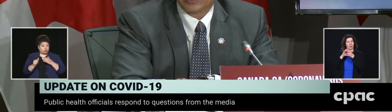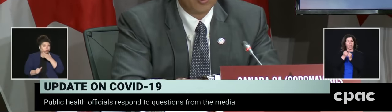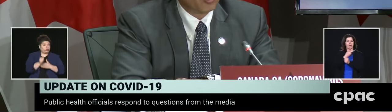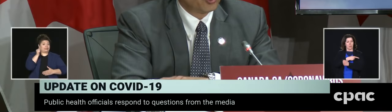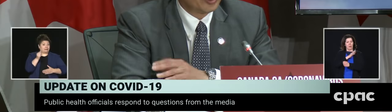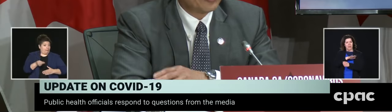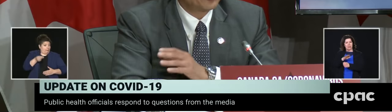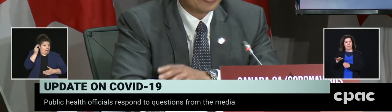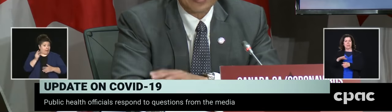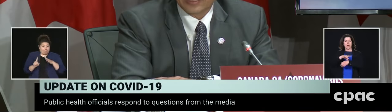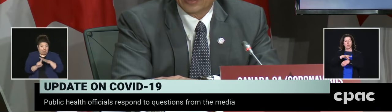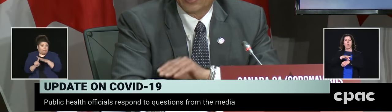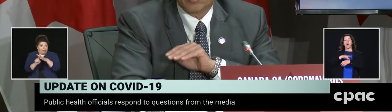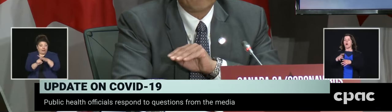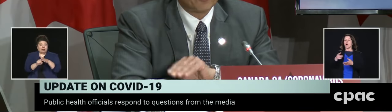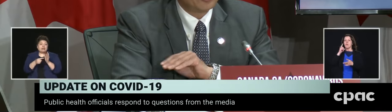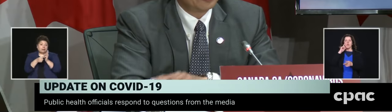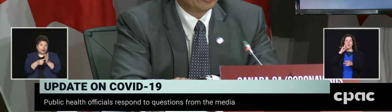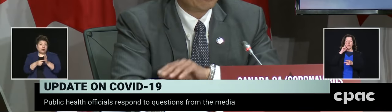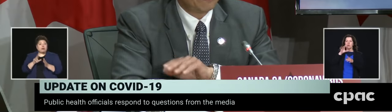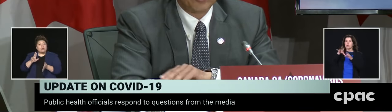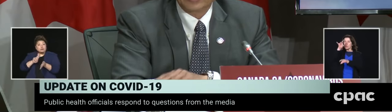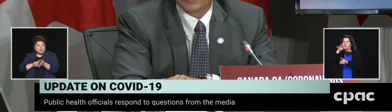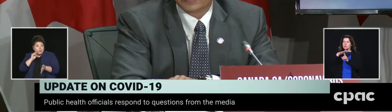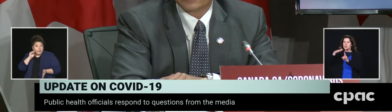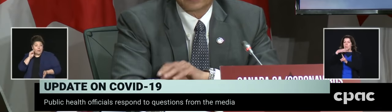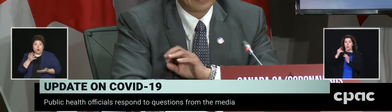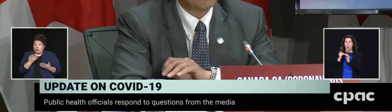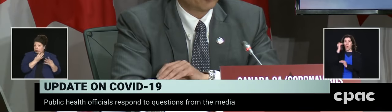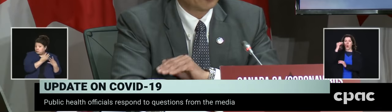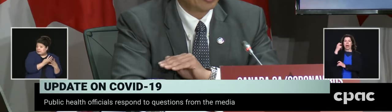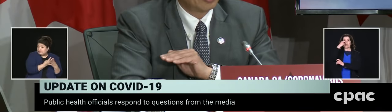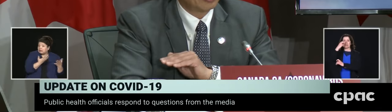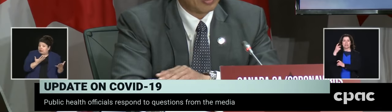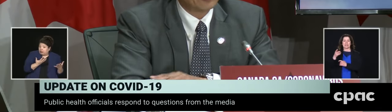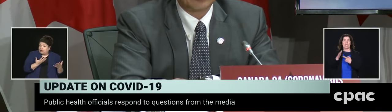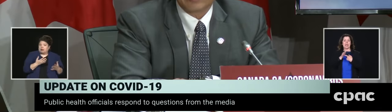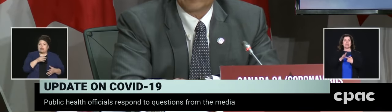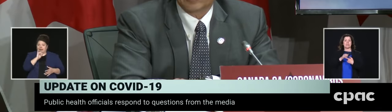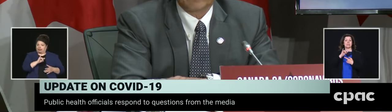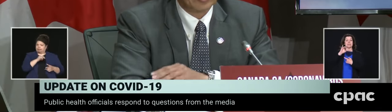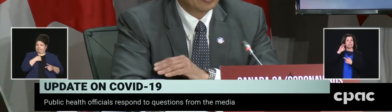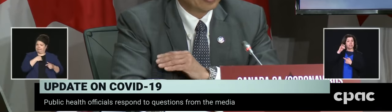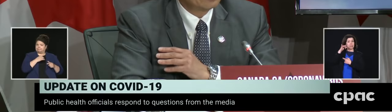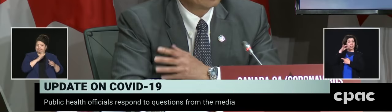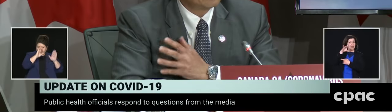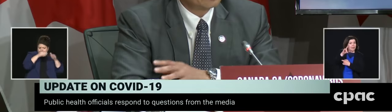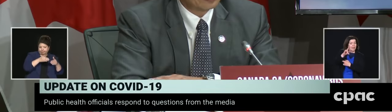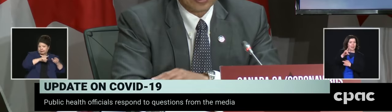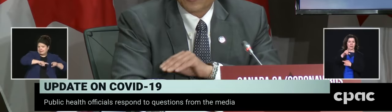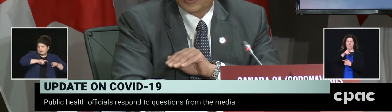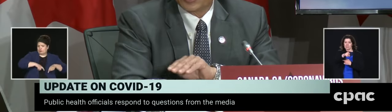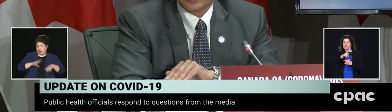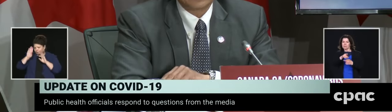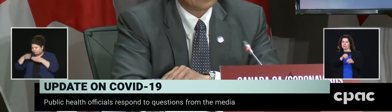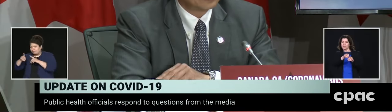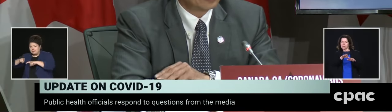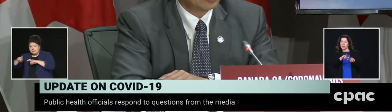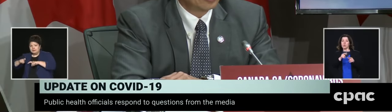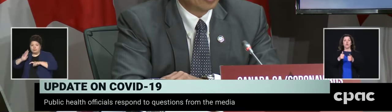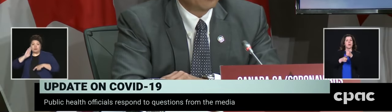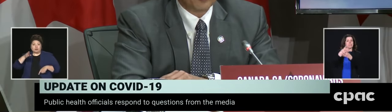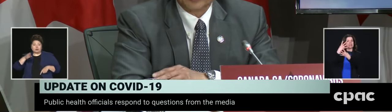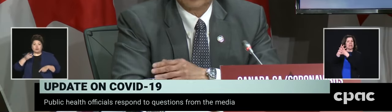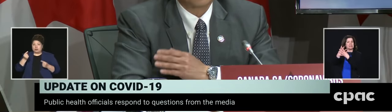facility or in a prison setting, of course you need to focus on testing and have a, quote, a higher level of diagnostic suspicion and